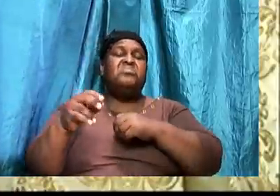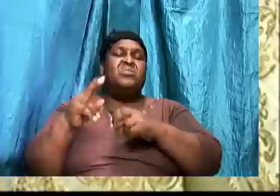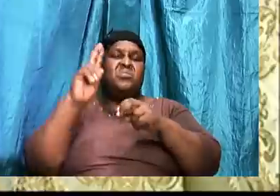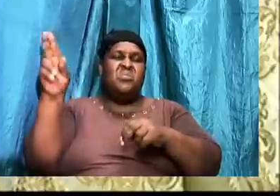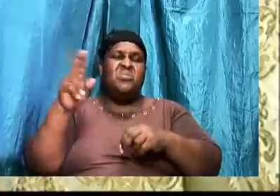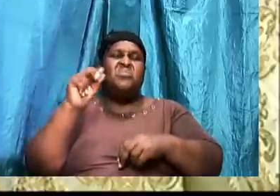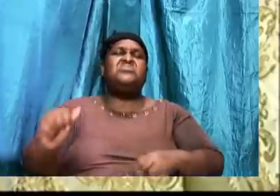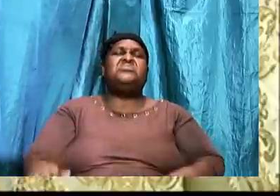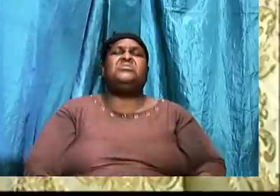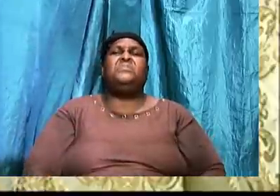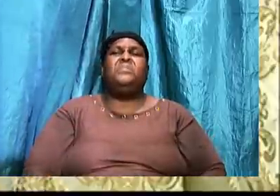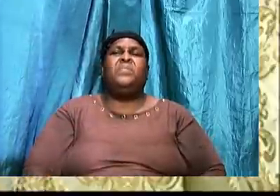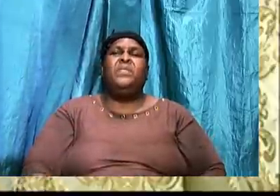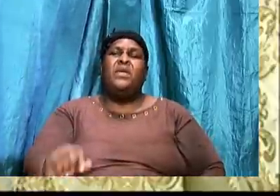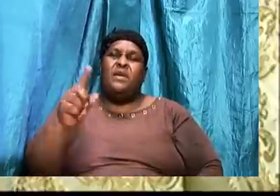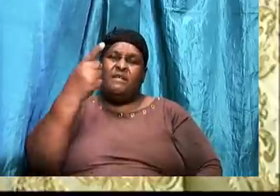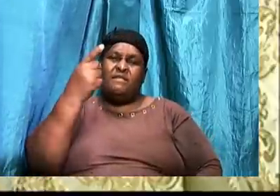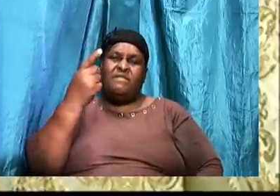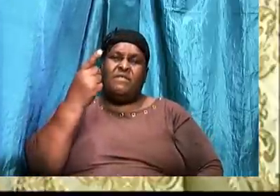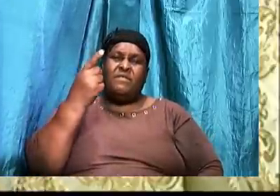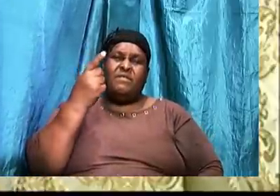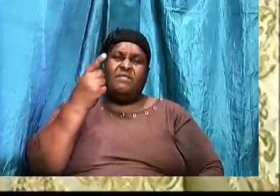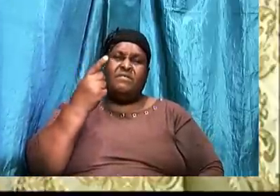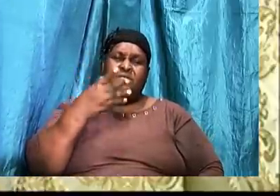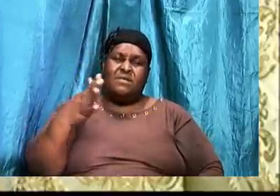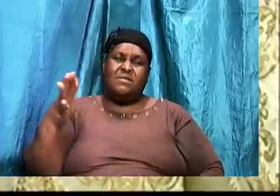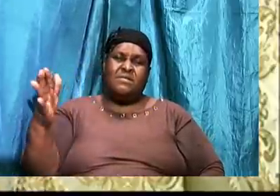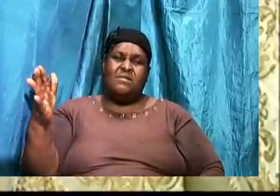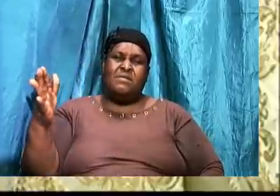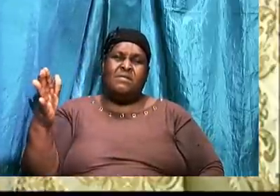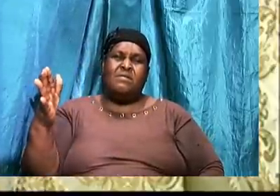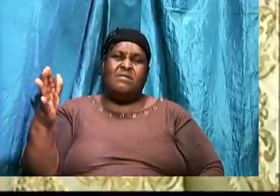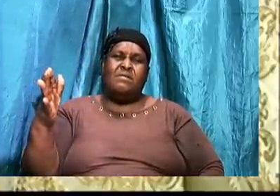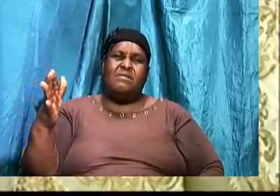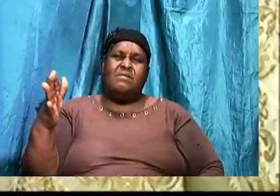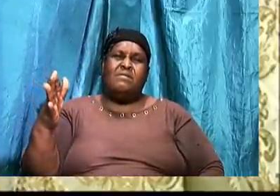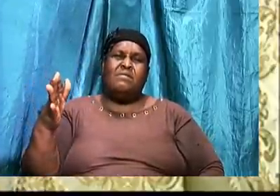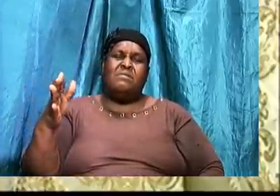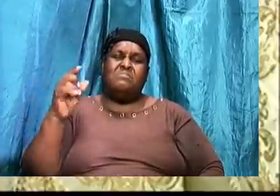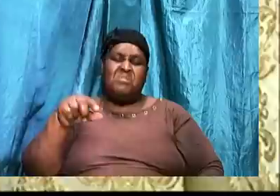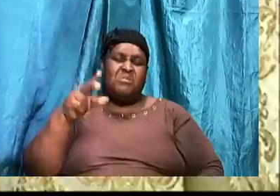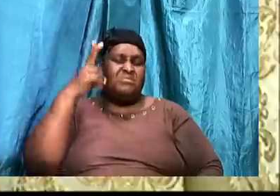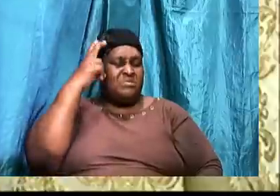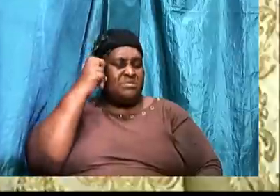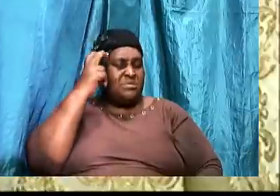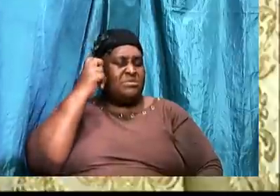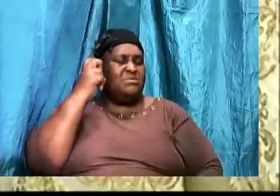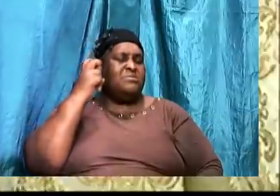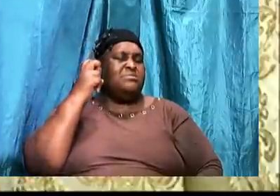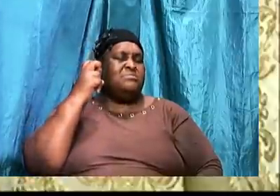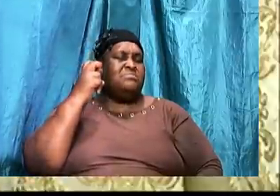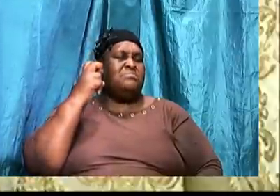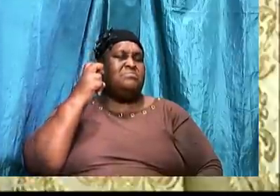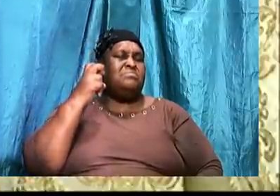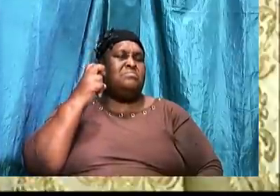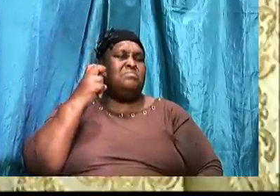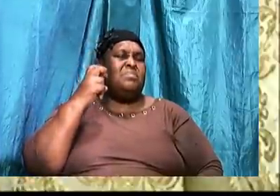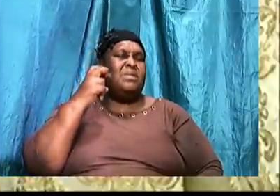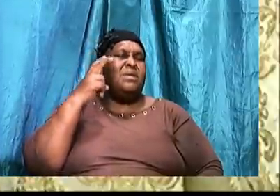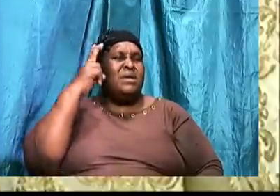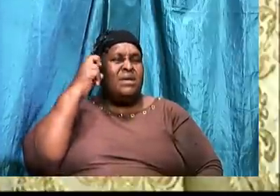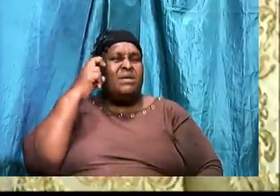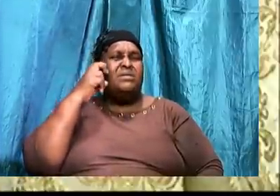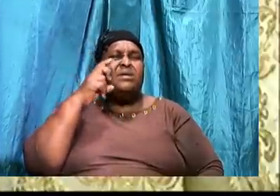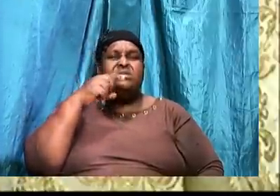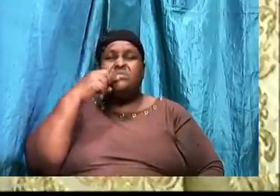The first record of this adversary. Him talking through